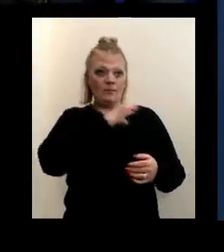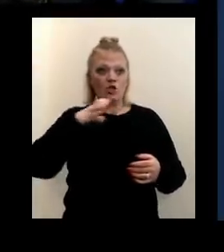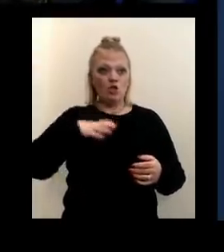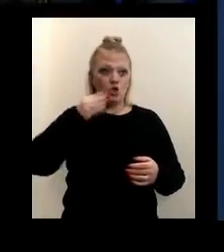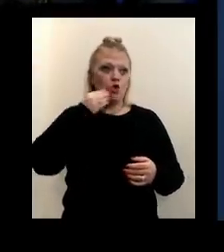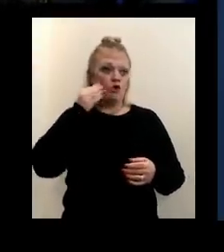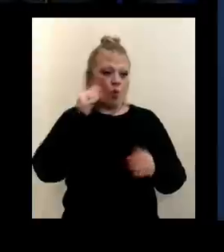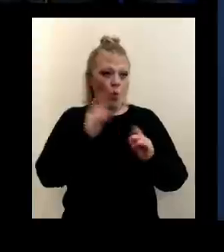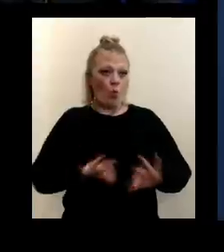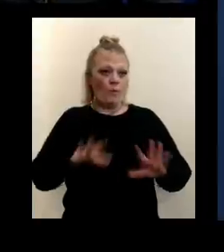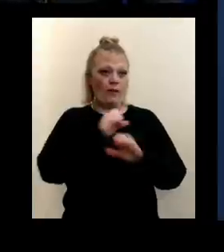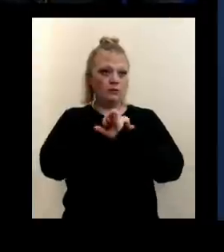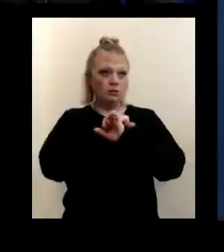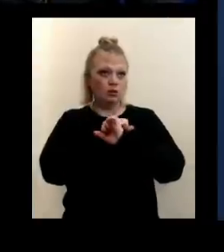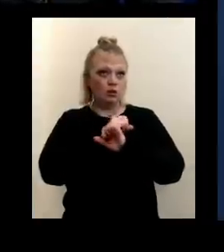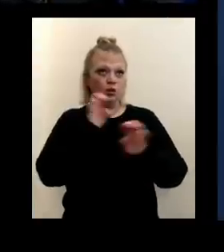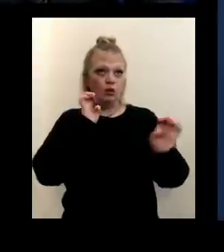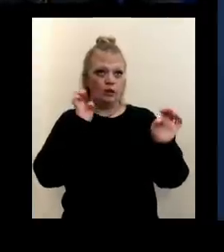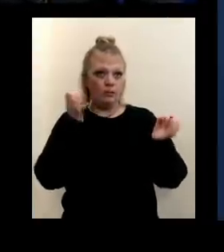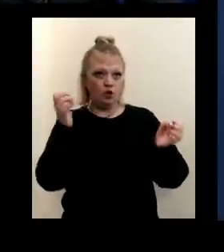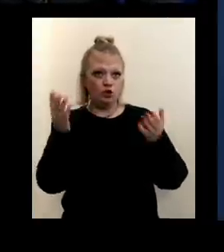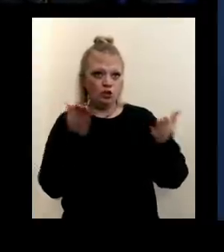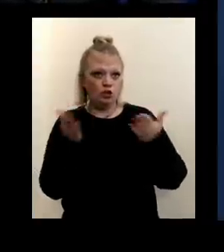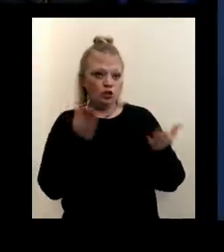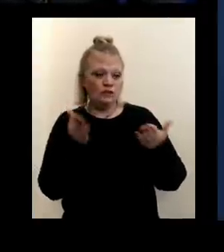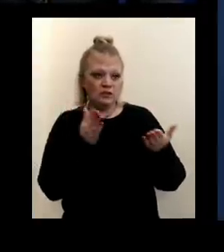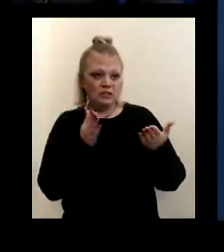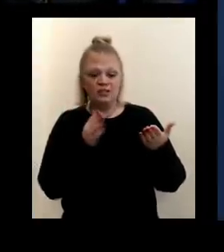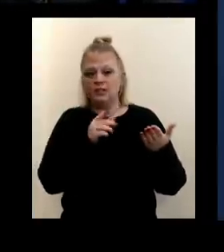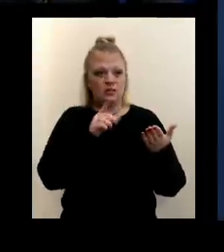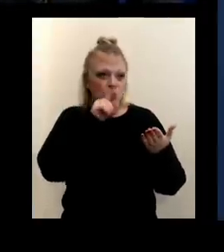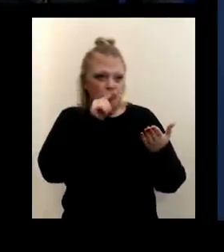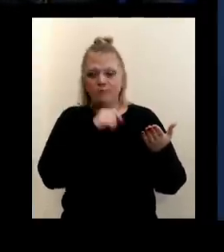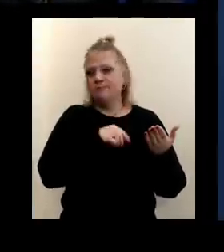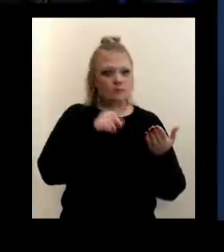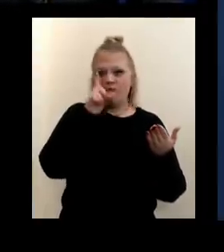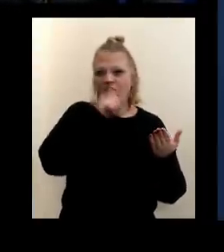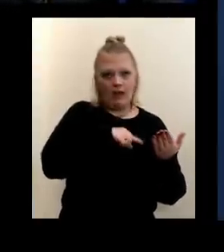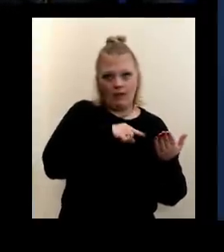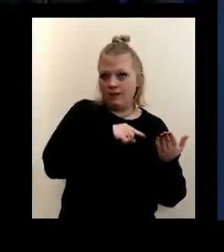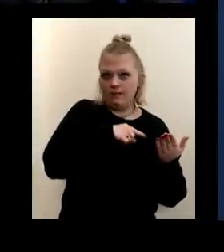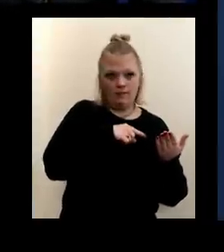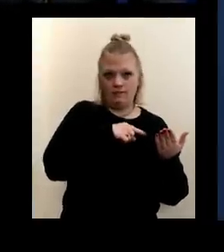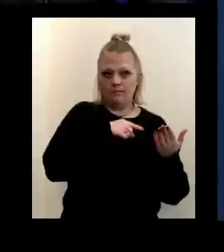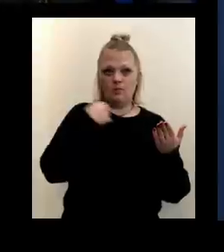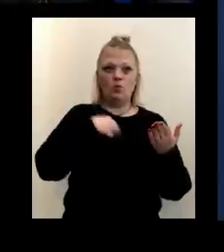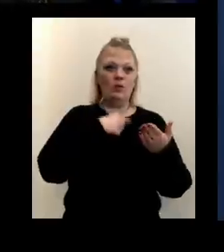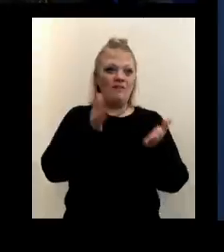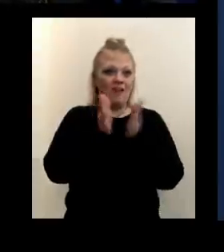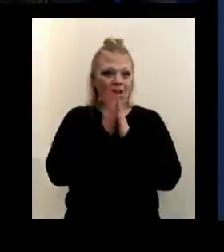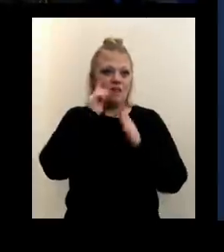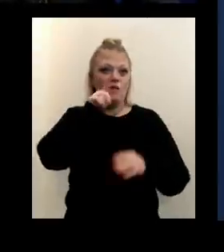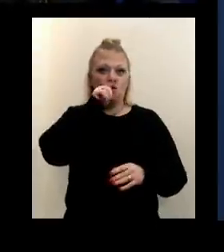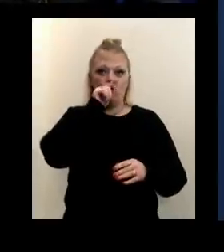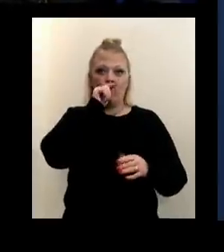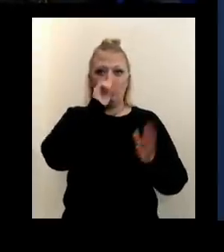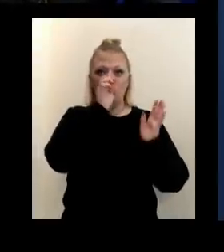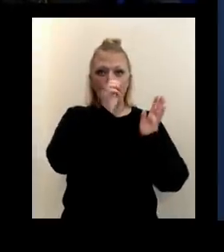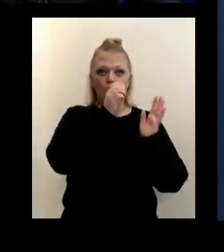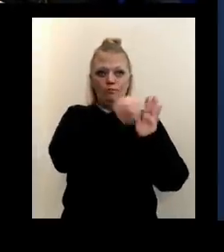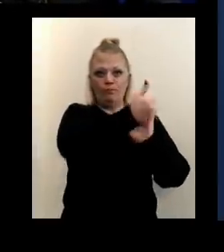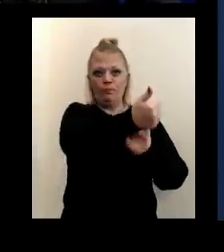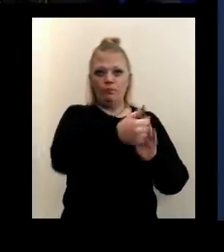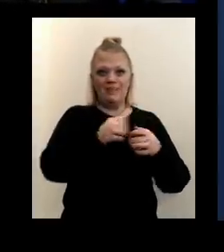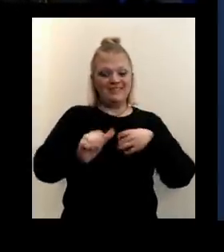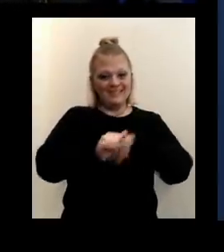Security and Emergency Services, Dan Neverth, his Twitter page, it's not. It's a fake. We've asked for Twitter to take these down. This is